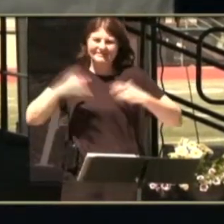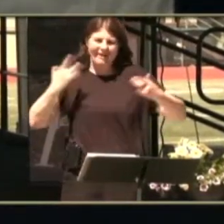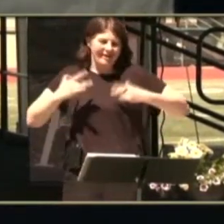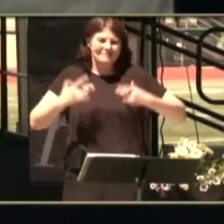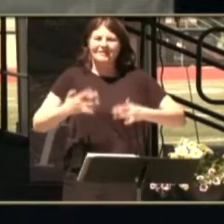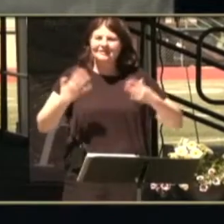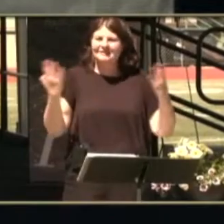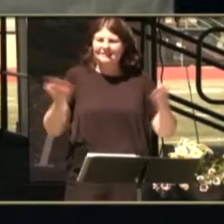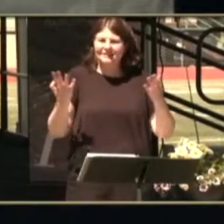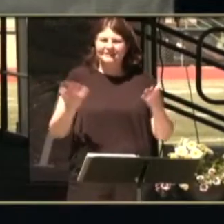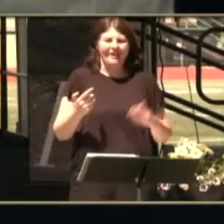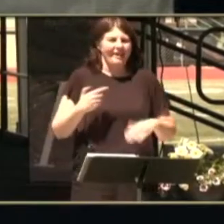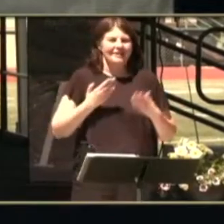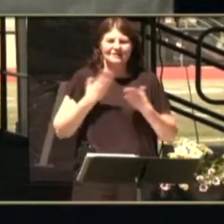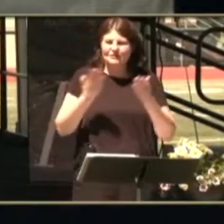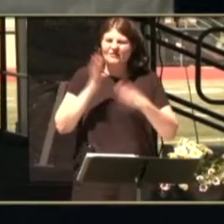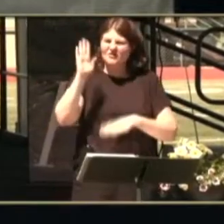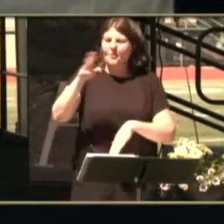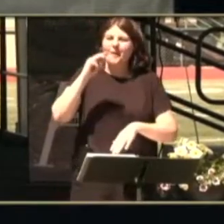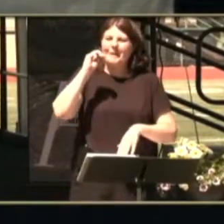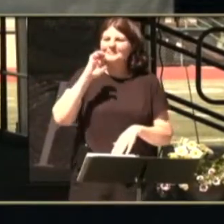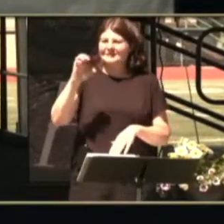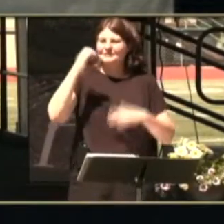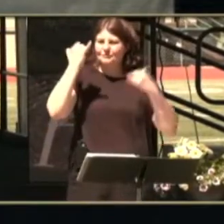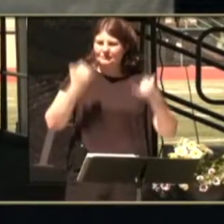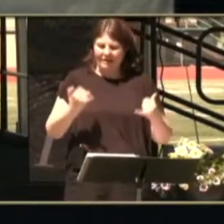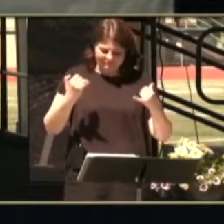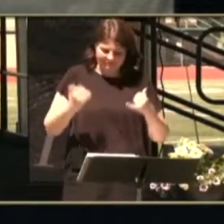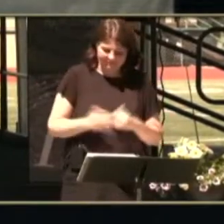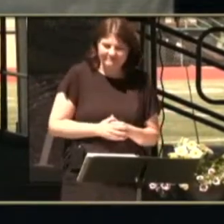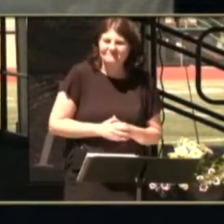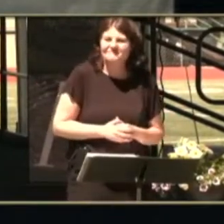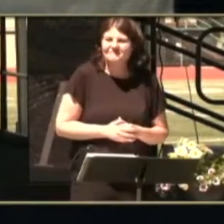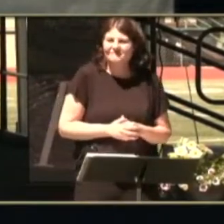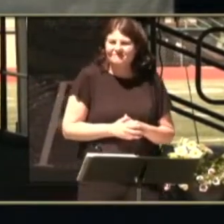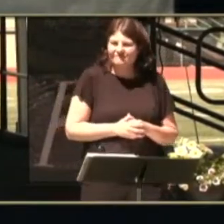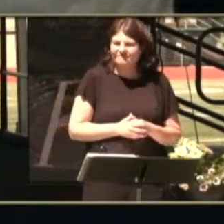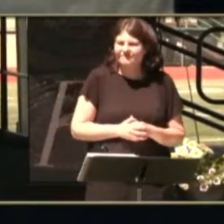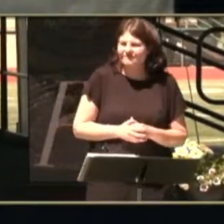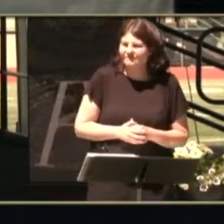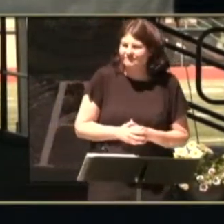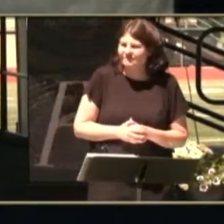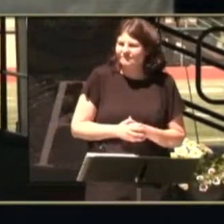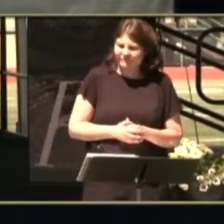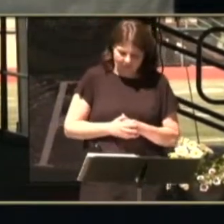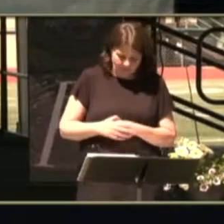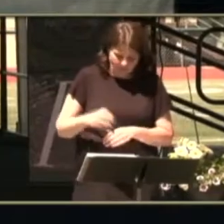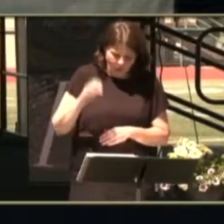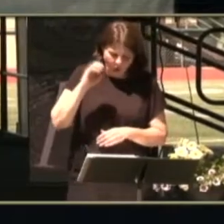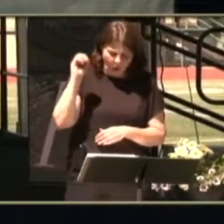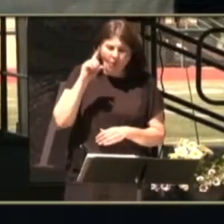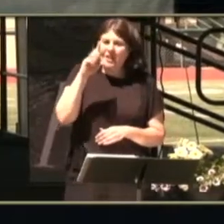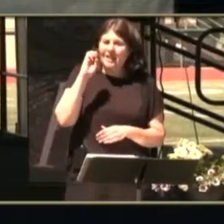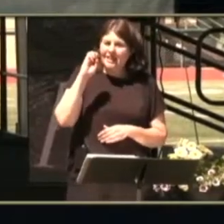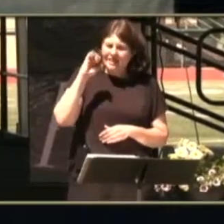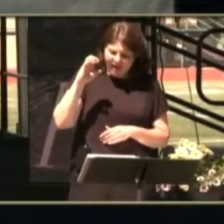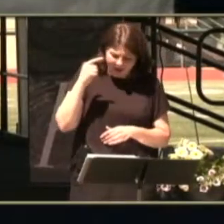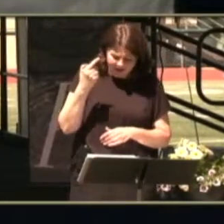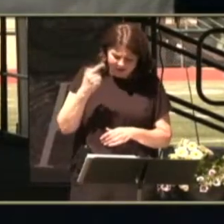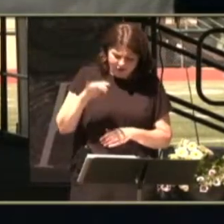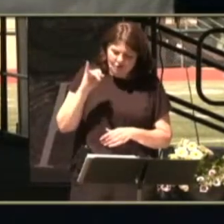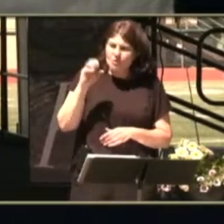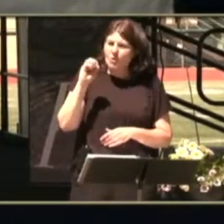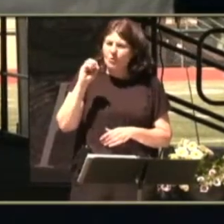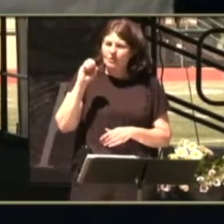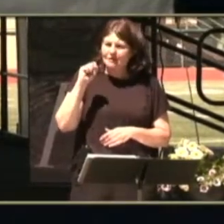to be here and serve as your Master of Ceremonies. Oleg, Yosander, and Josh, will you